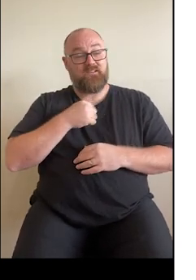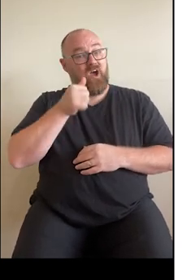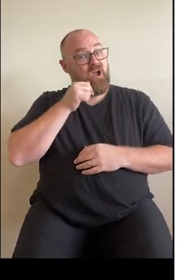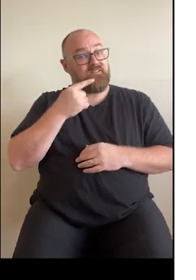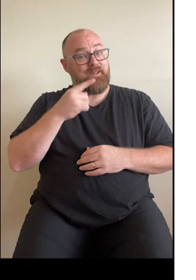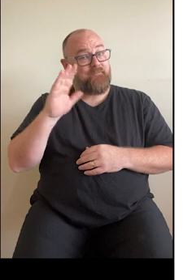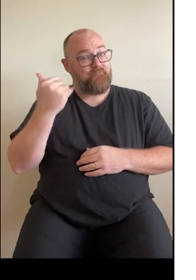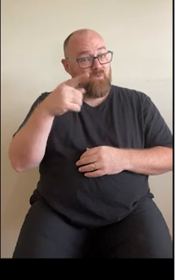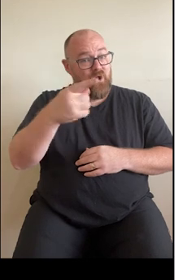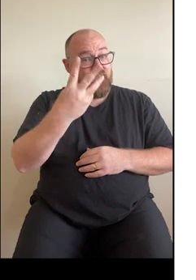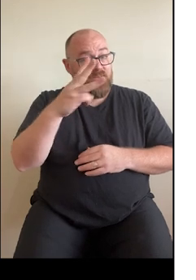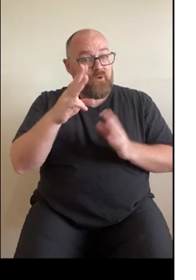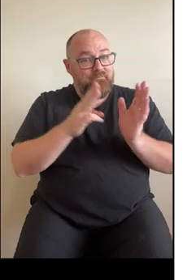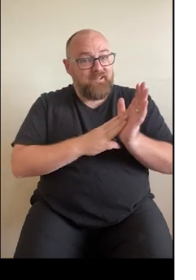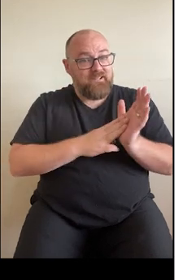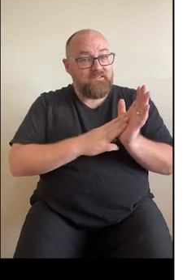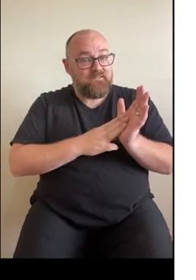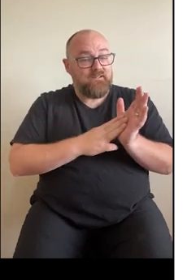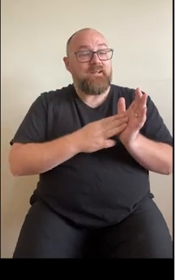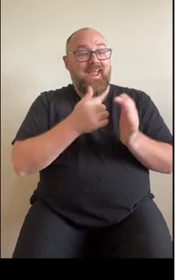one Australian loses their life.